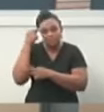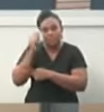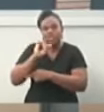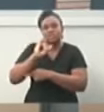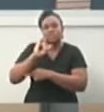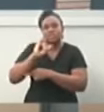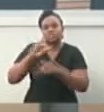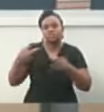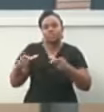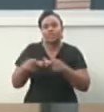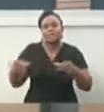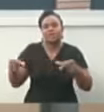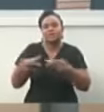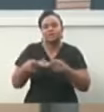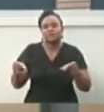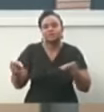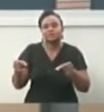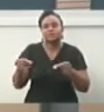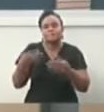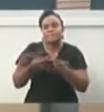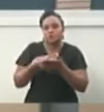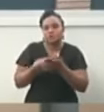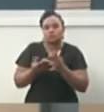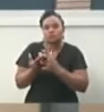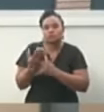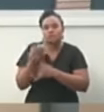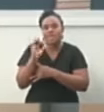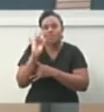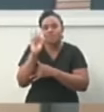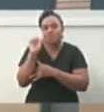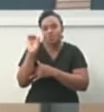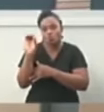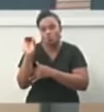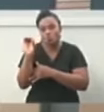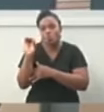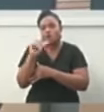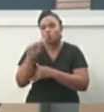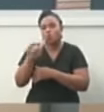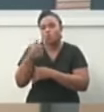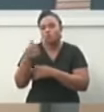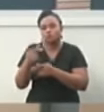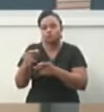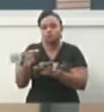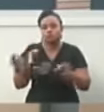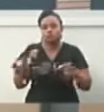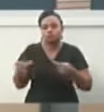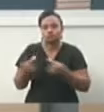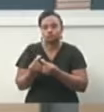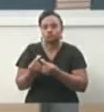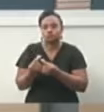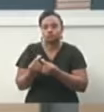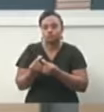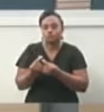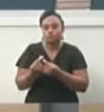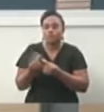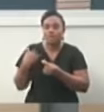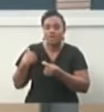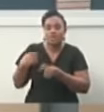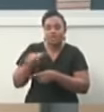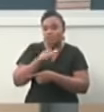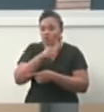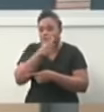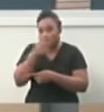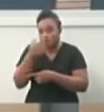funds will be channeled through the FAO and the UNDP. Mr. Speaker, there are other initiatives